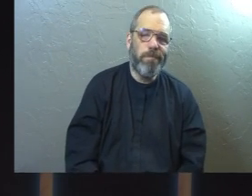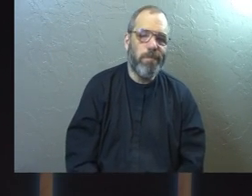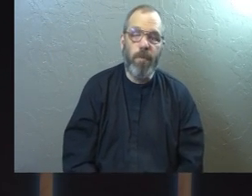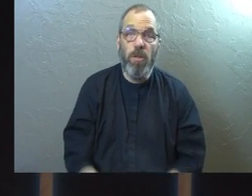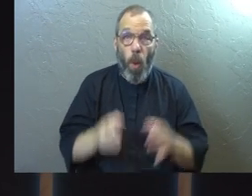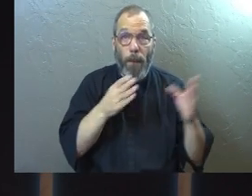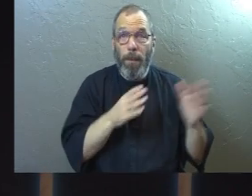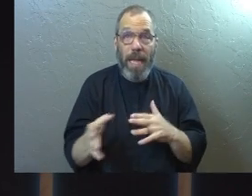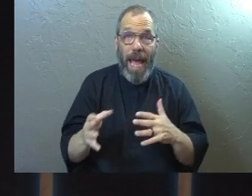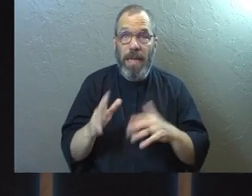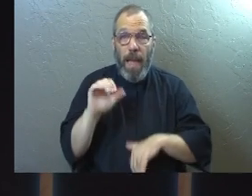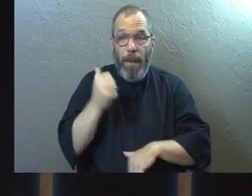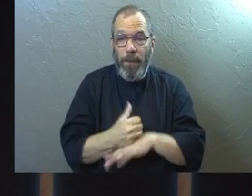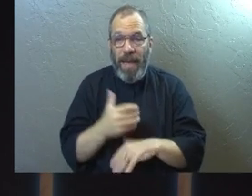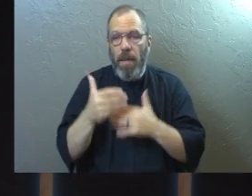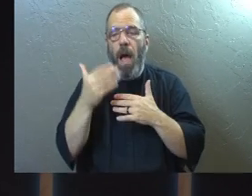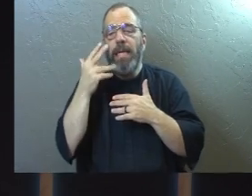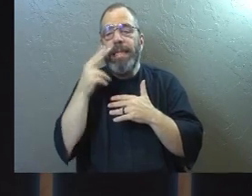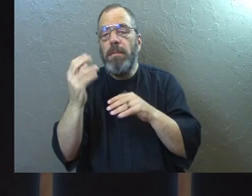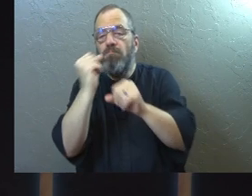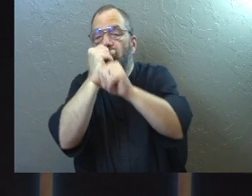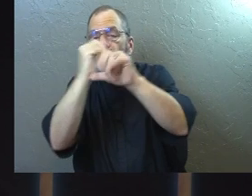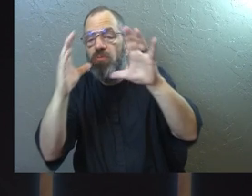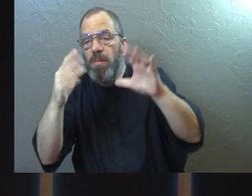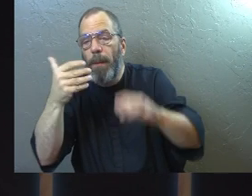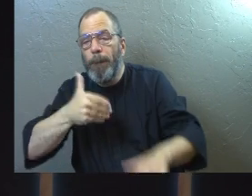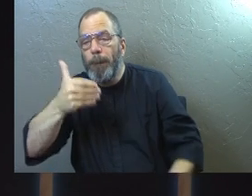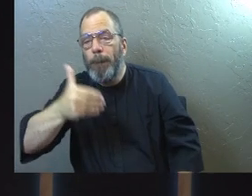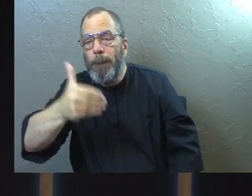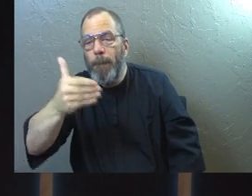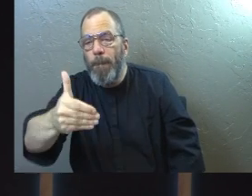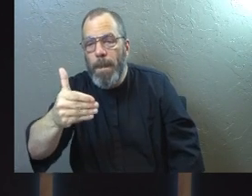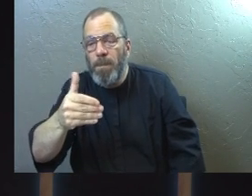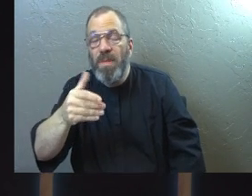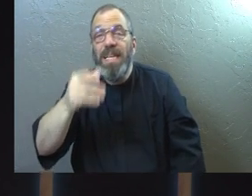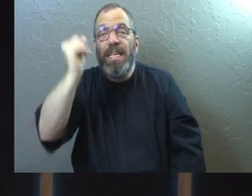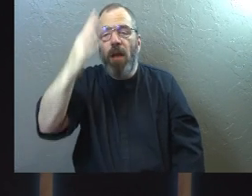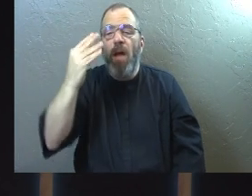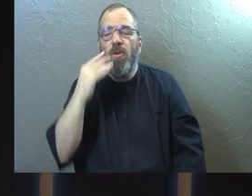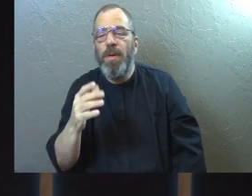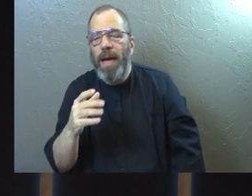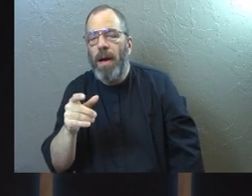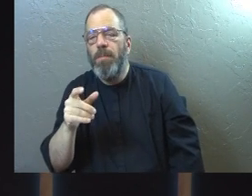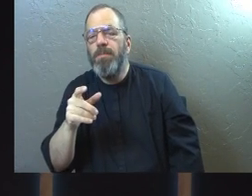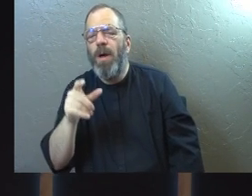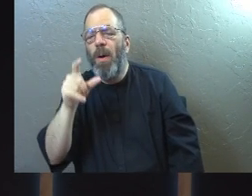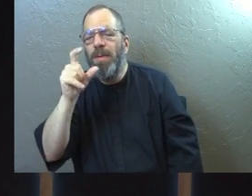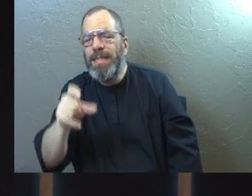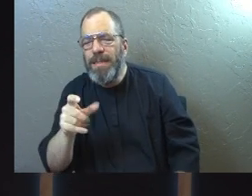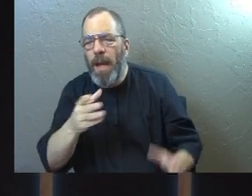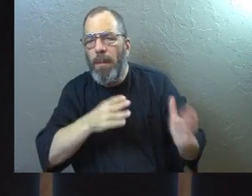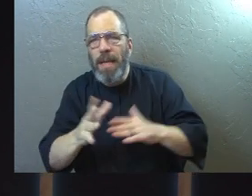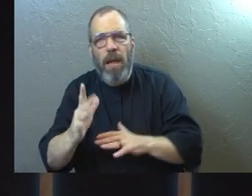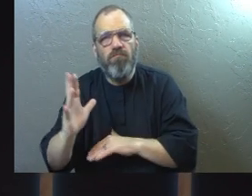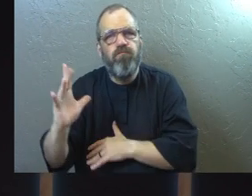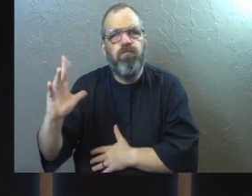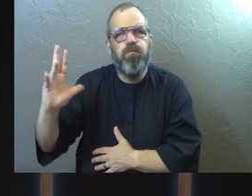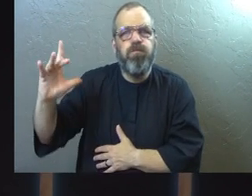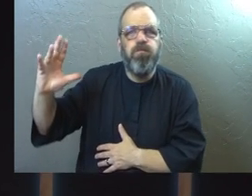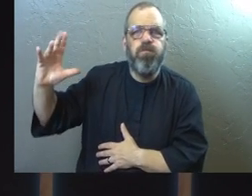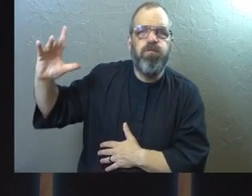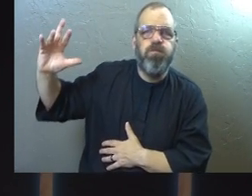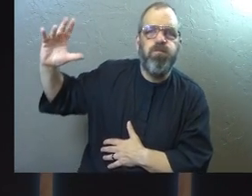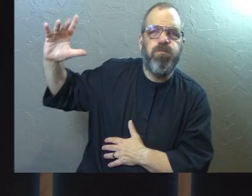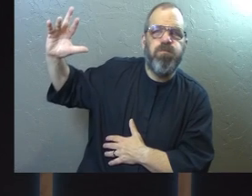all of his plans with that in mind. God knew when you would need him. And God made the plan long ago.